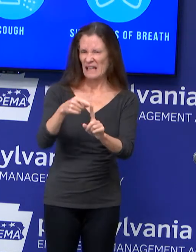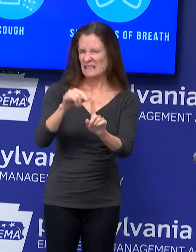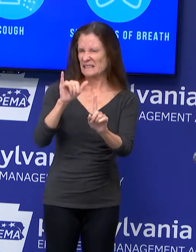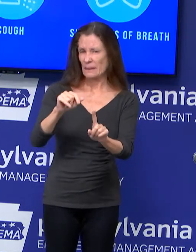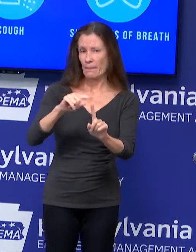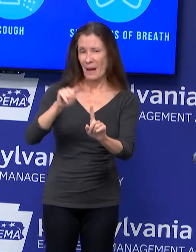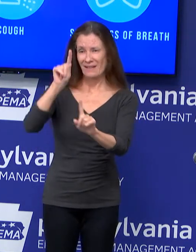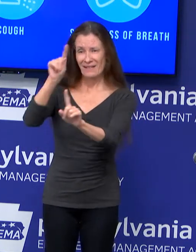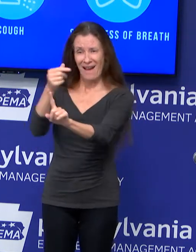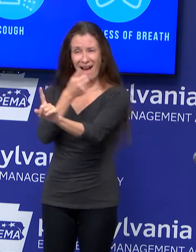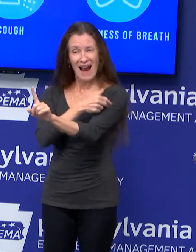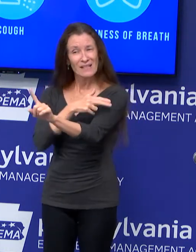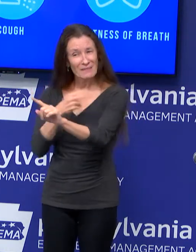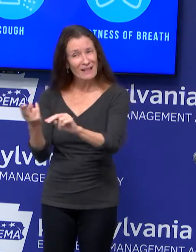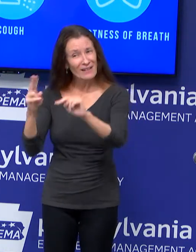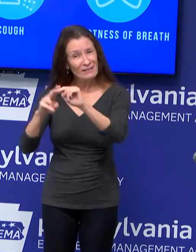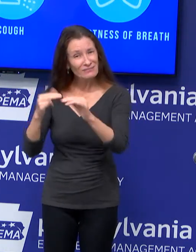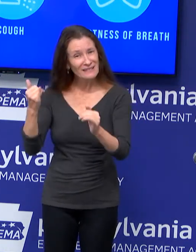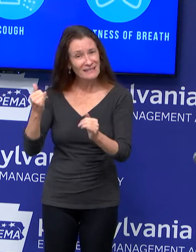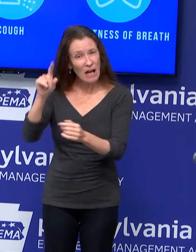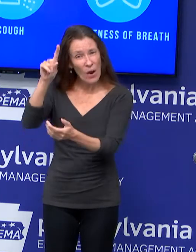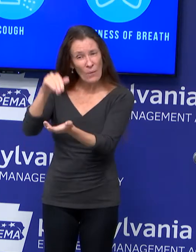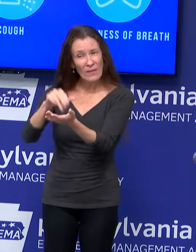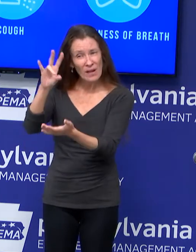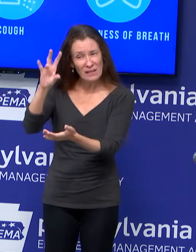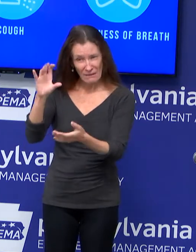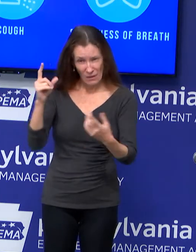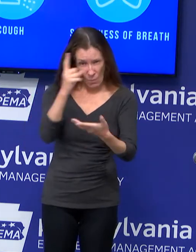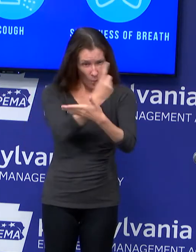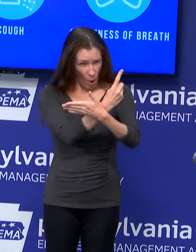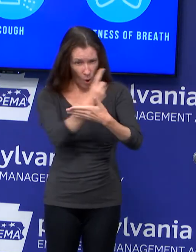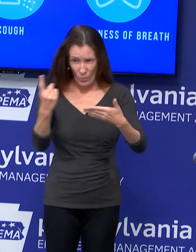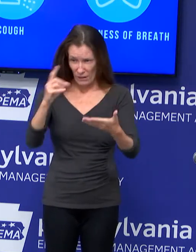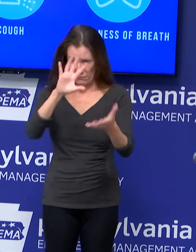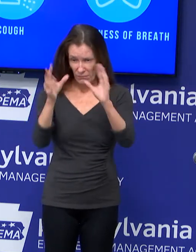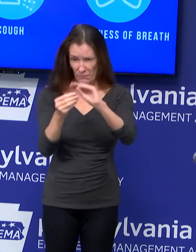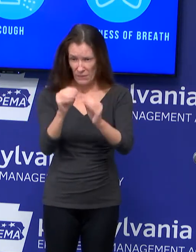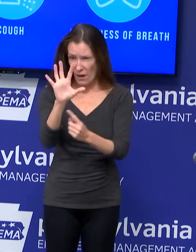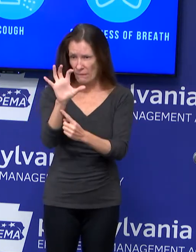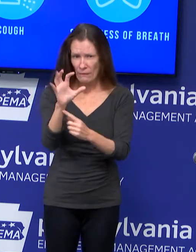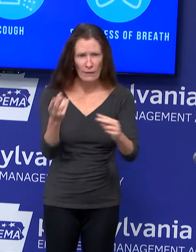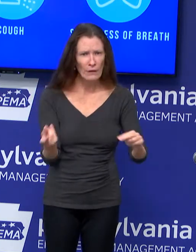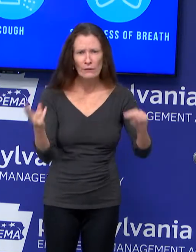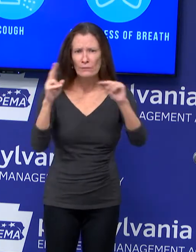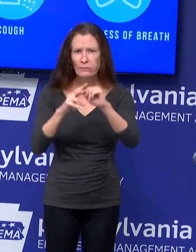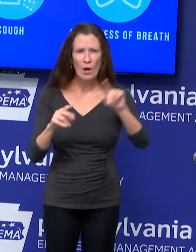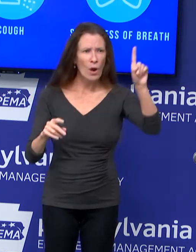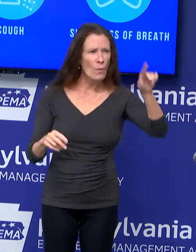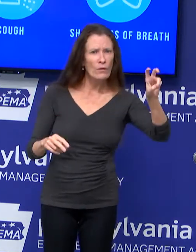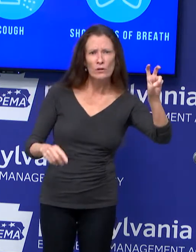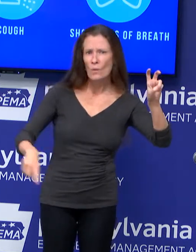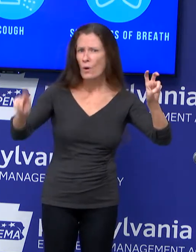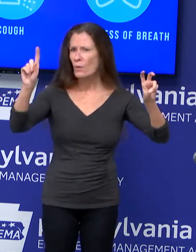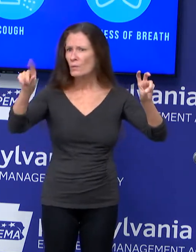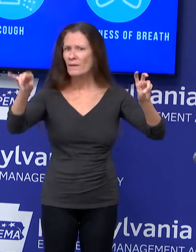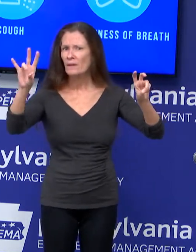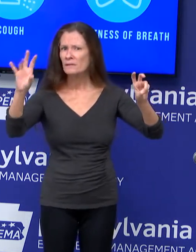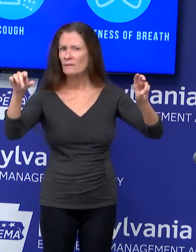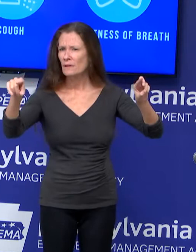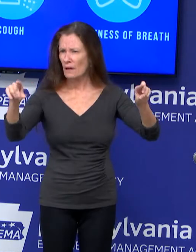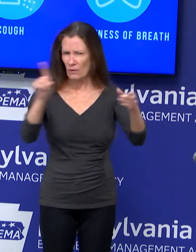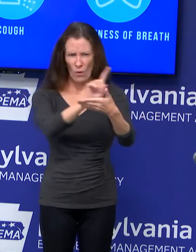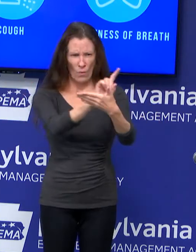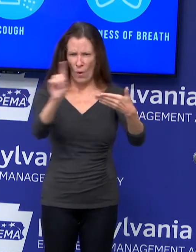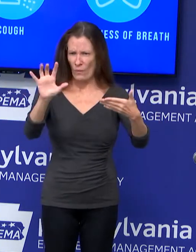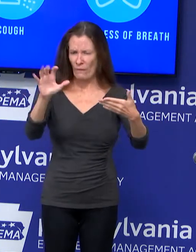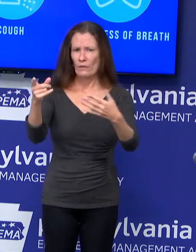Again, that's 500 more than in the hospital a week ago. It always takes a lag time, and that happened in the spring as well. Usually about two or three weeks